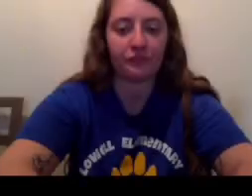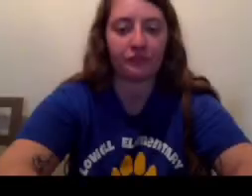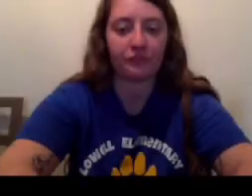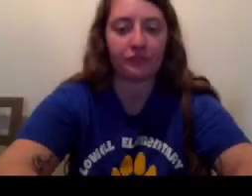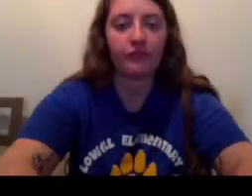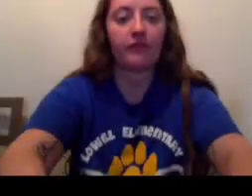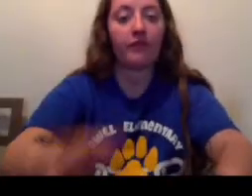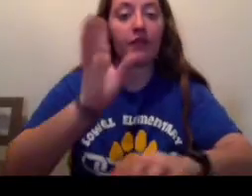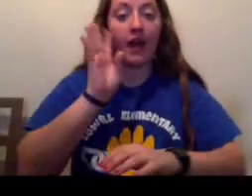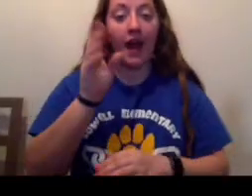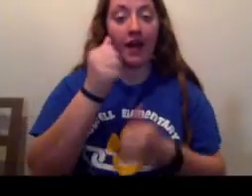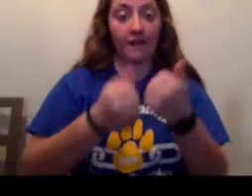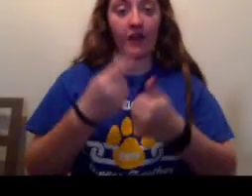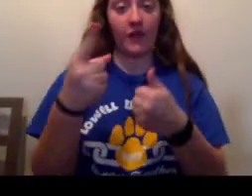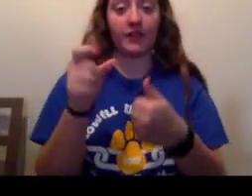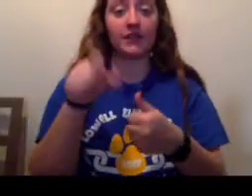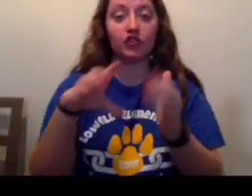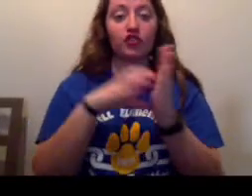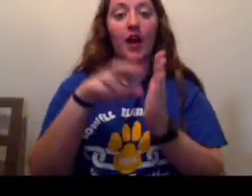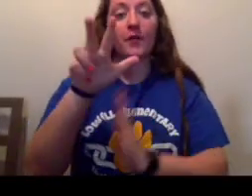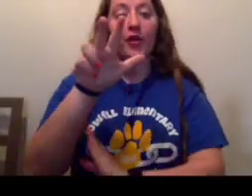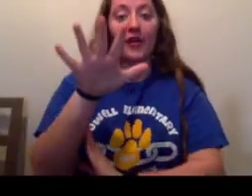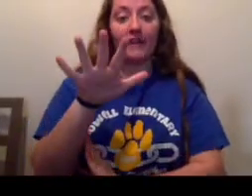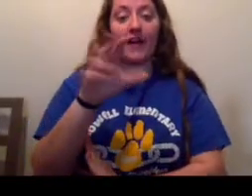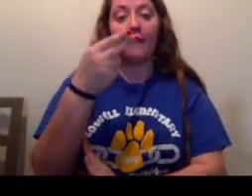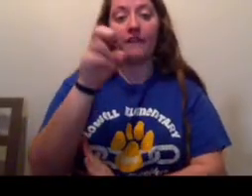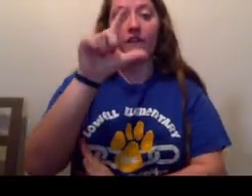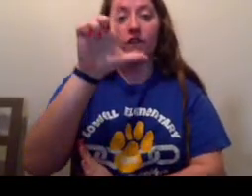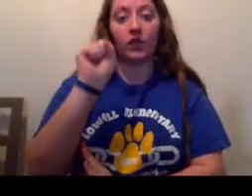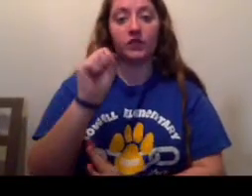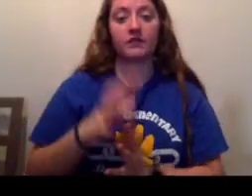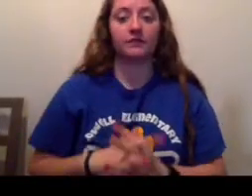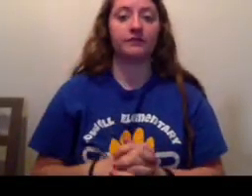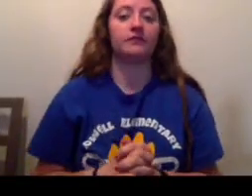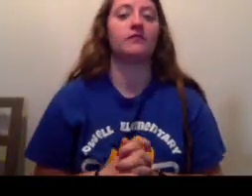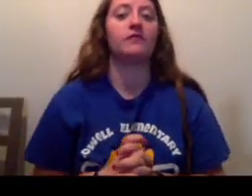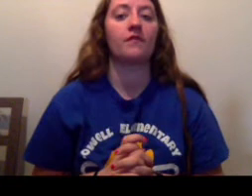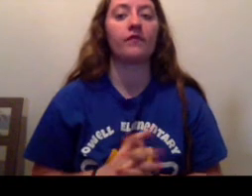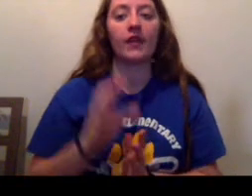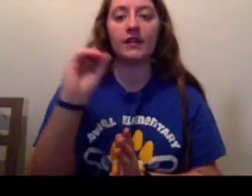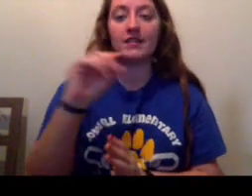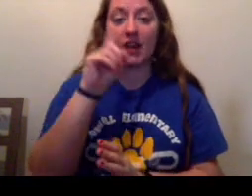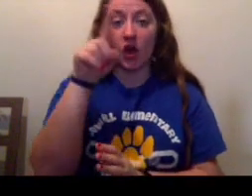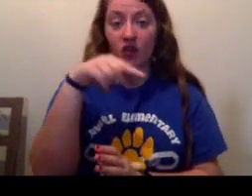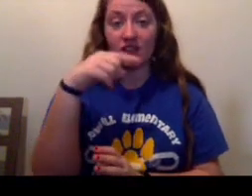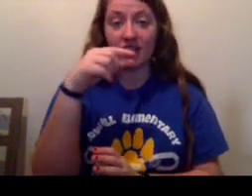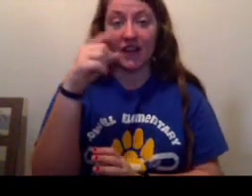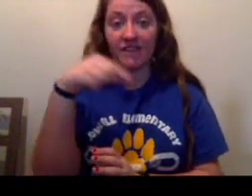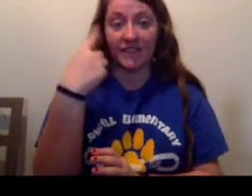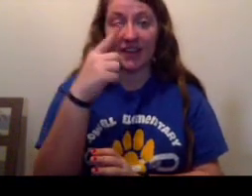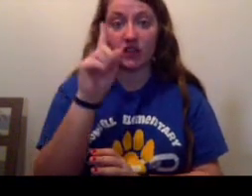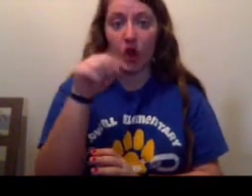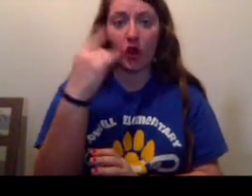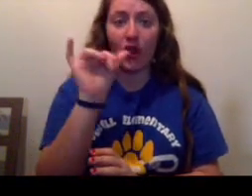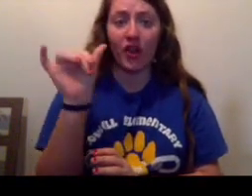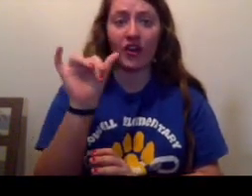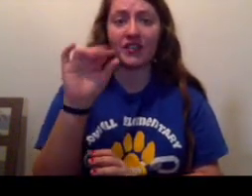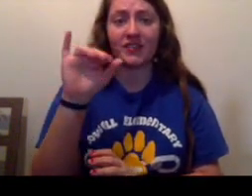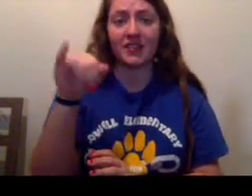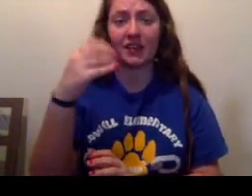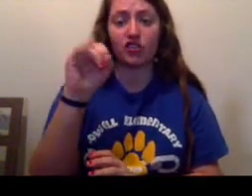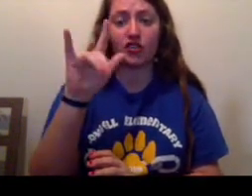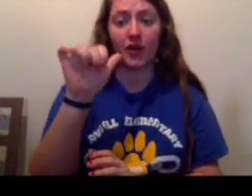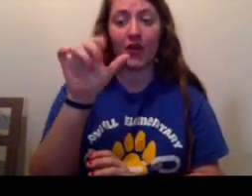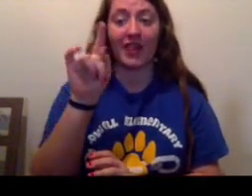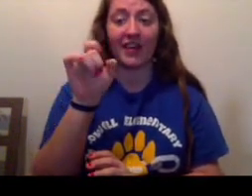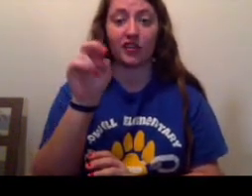Hi everyone, this is chapter 35 of Holes. Zero's face looked like a jack-o'-lantern that had been